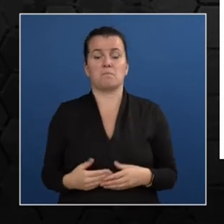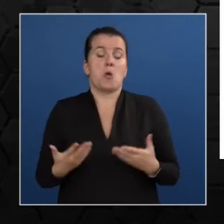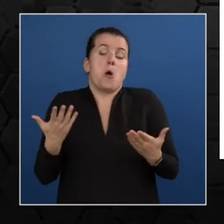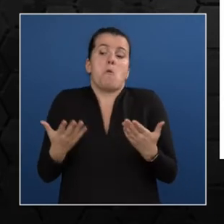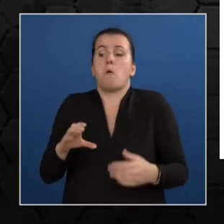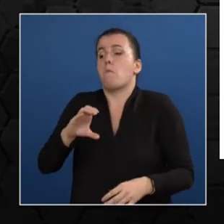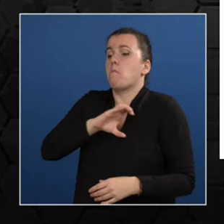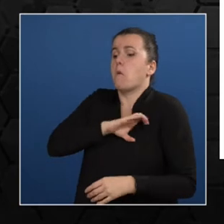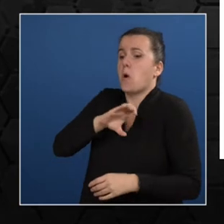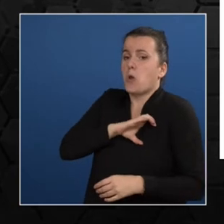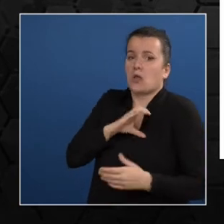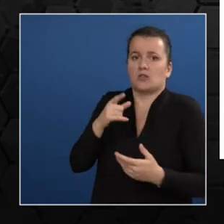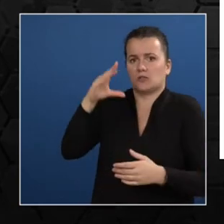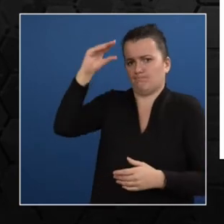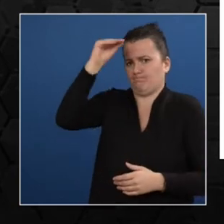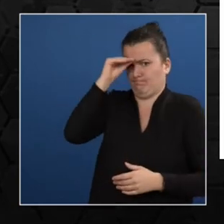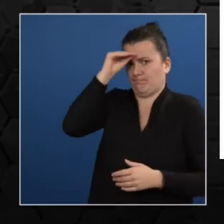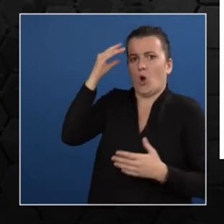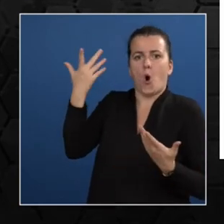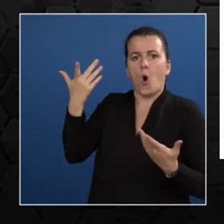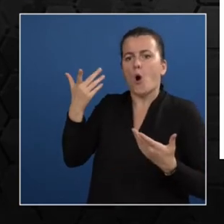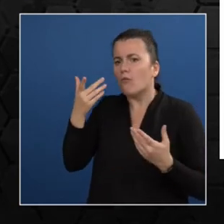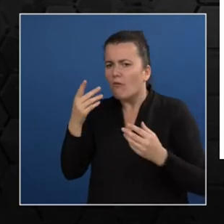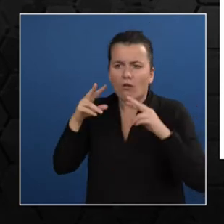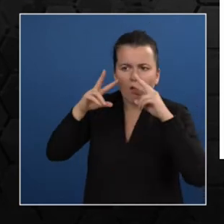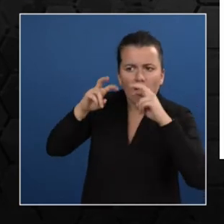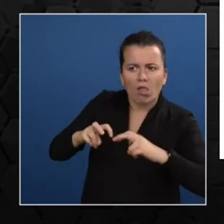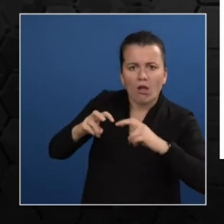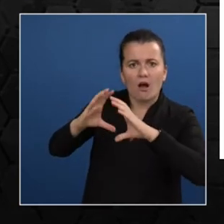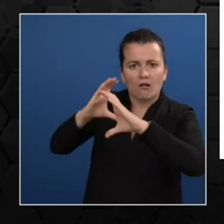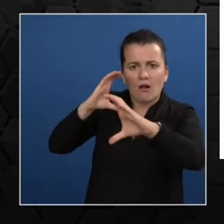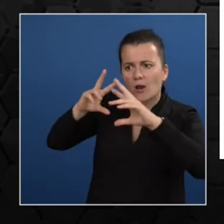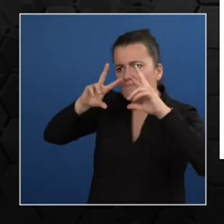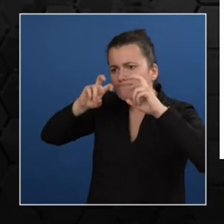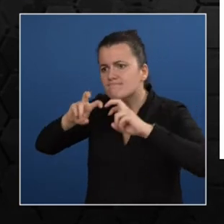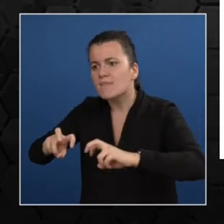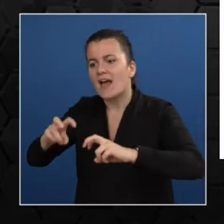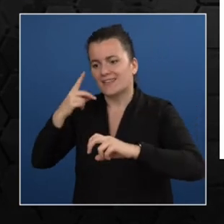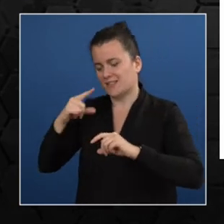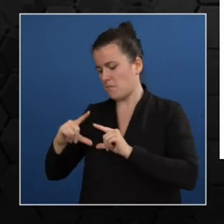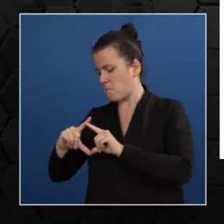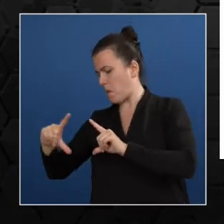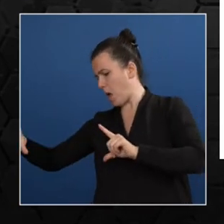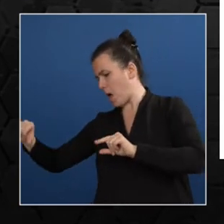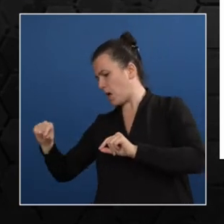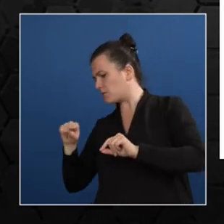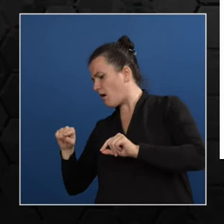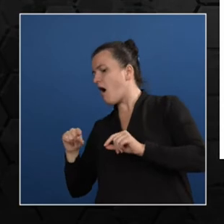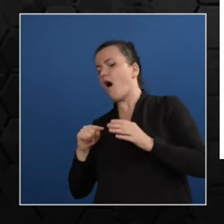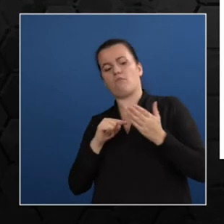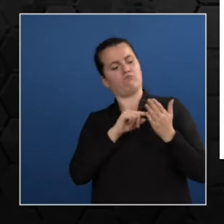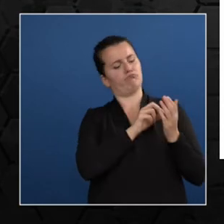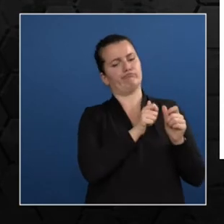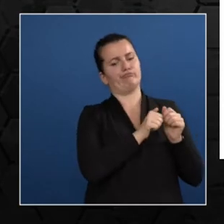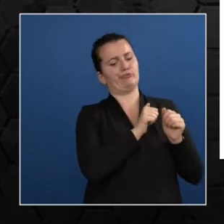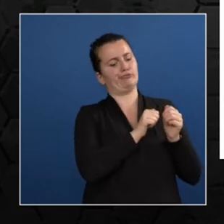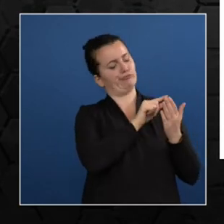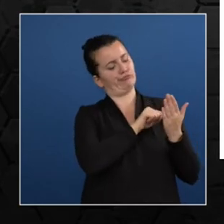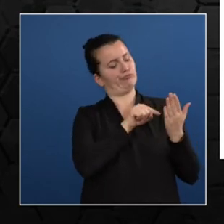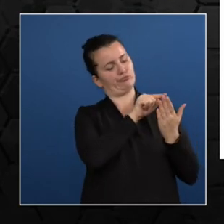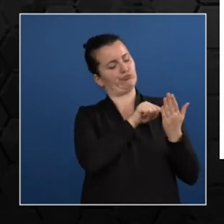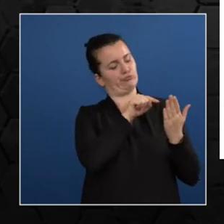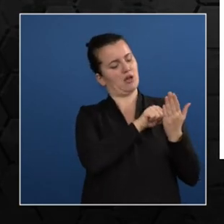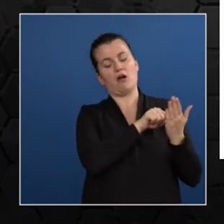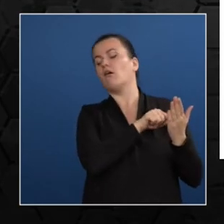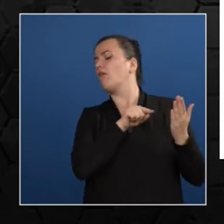investigating some unscrupulous vehicles, you could run the number plate through an image recognition or an object recognition, a sex recognition